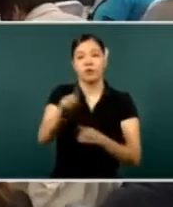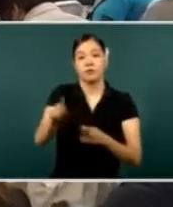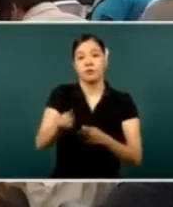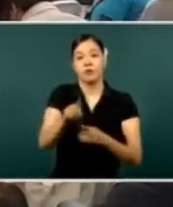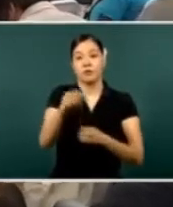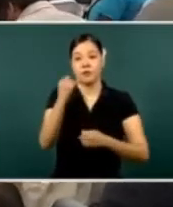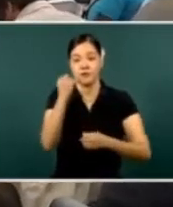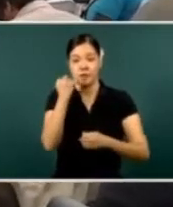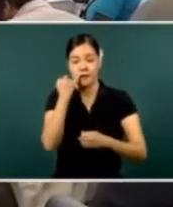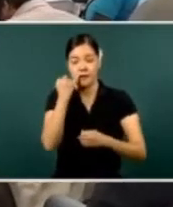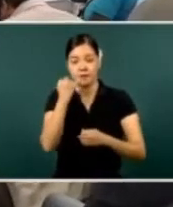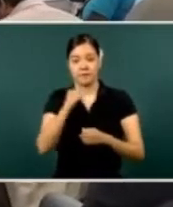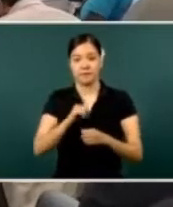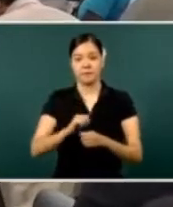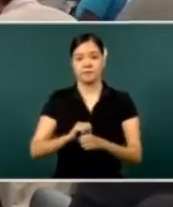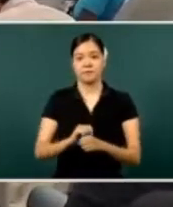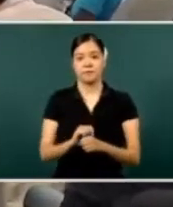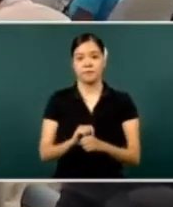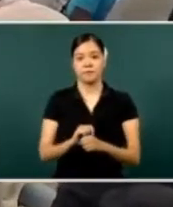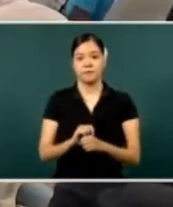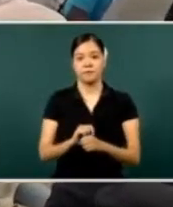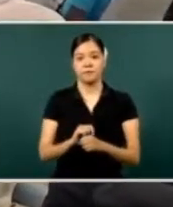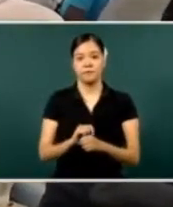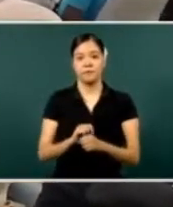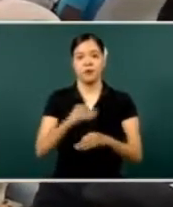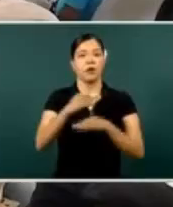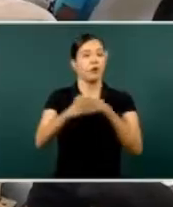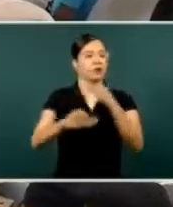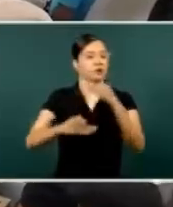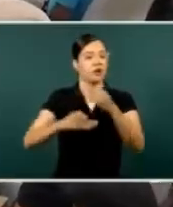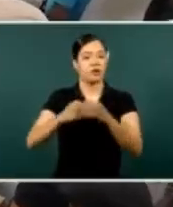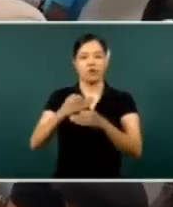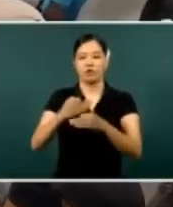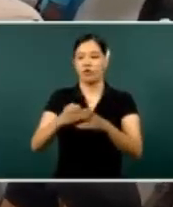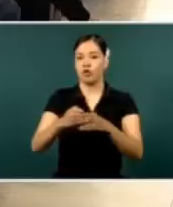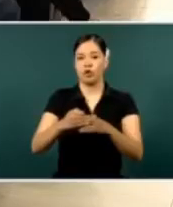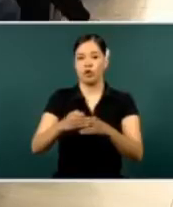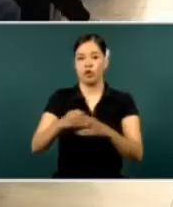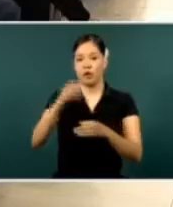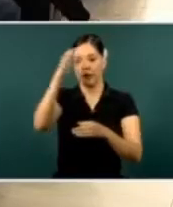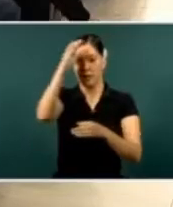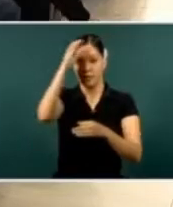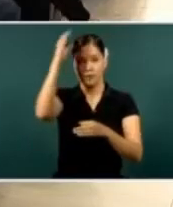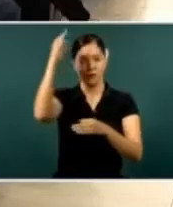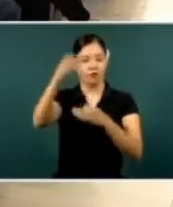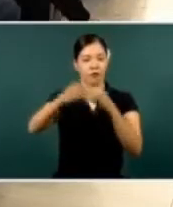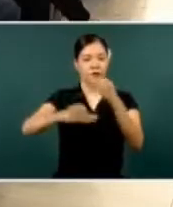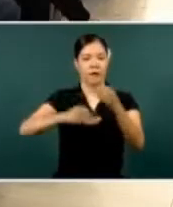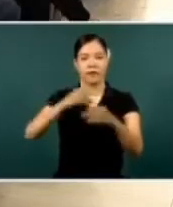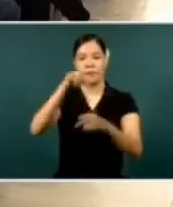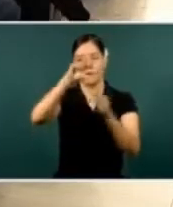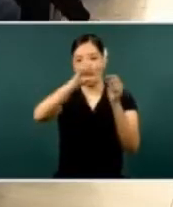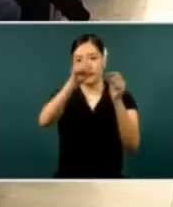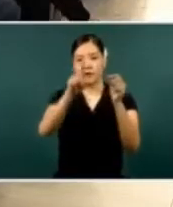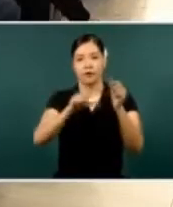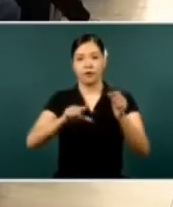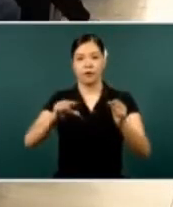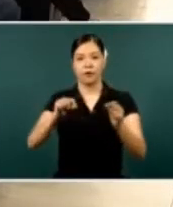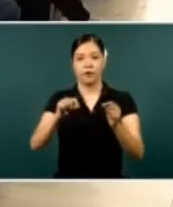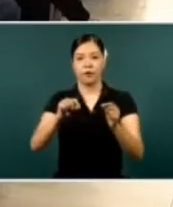presence of the original people of all the cultures of Mexico.